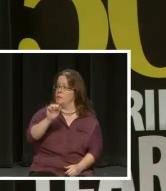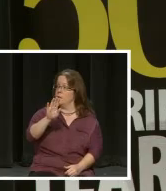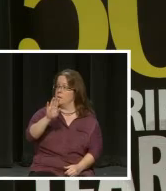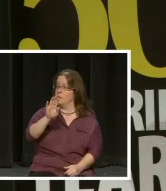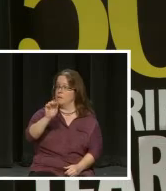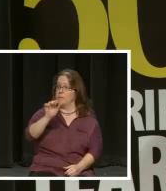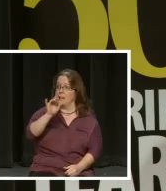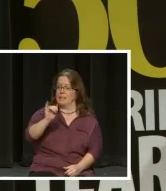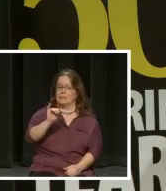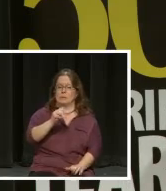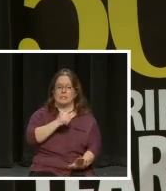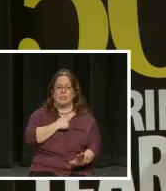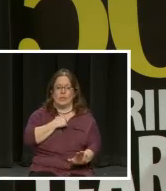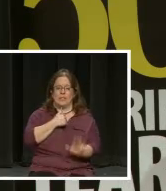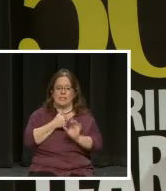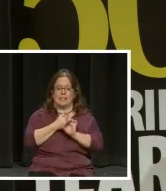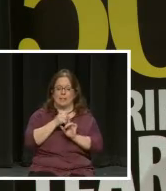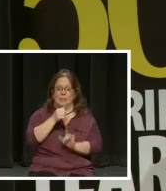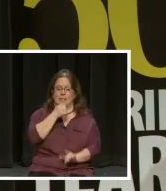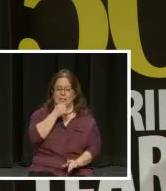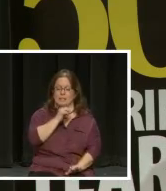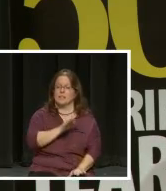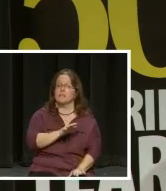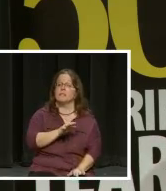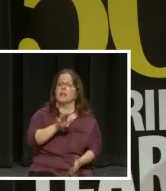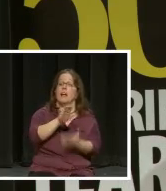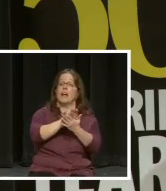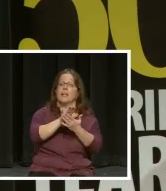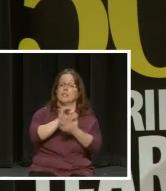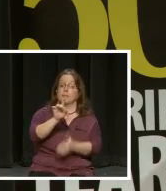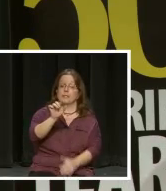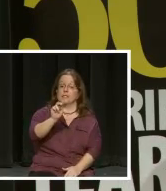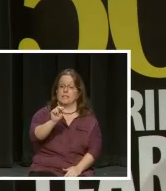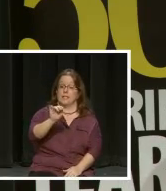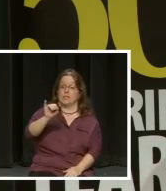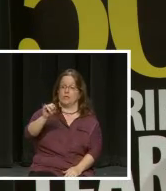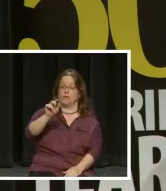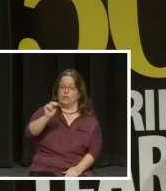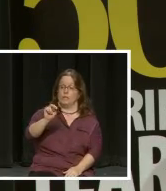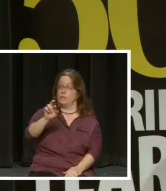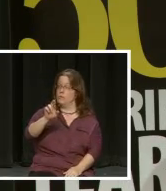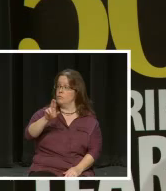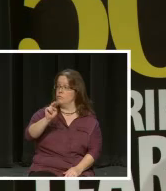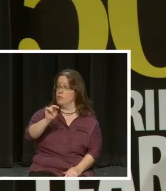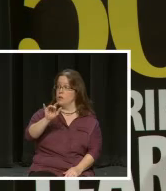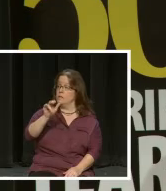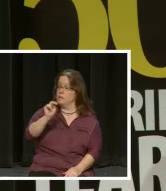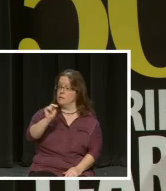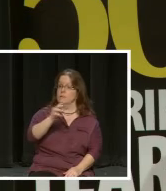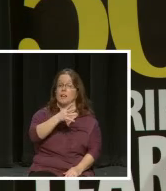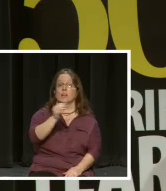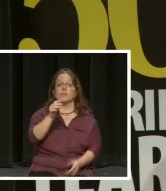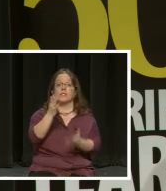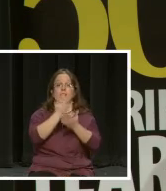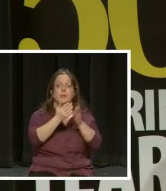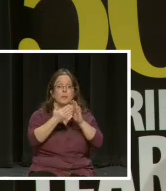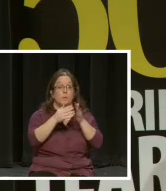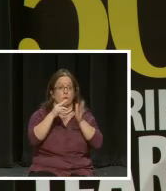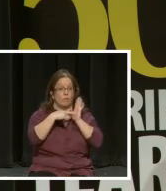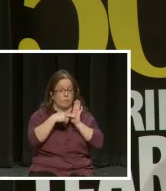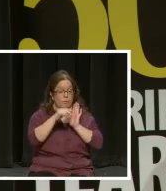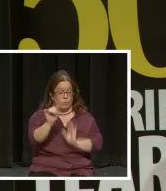Sorry about that. Academic Dean, Jean Runyon. And then we had some community